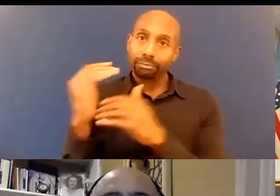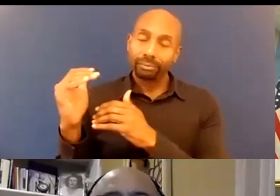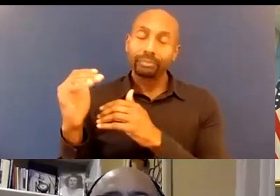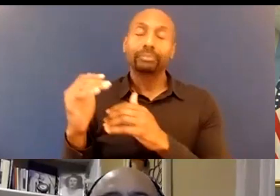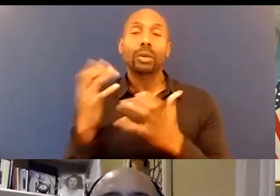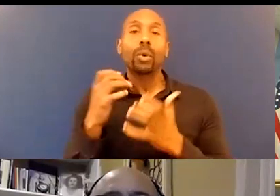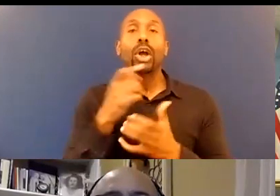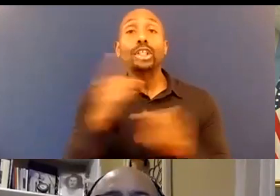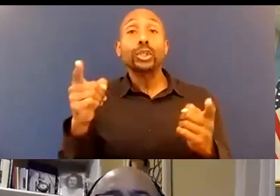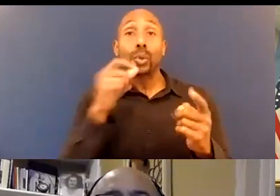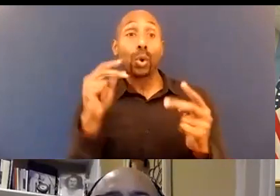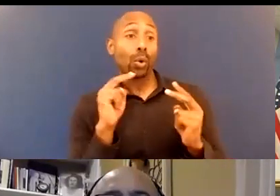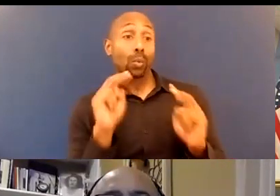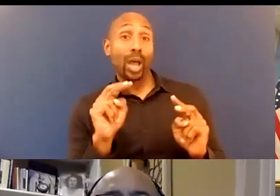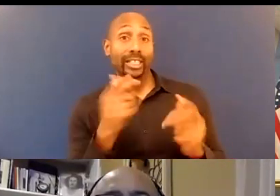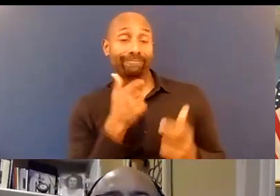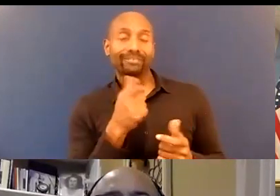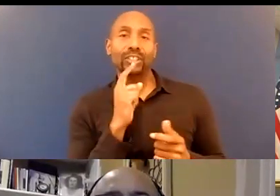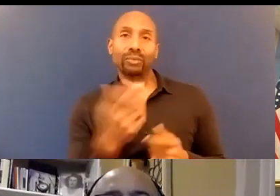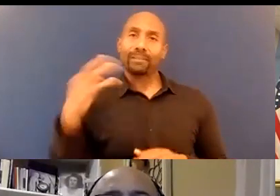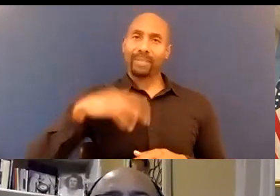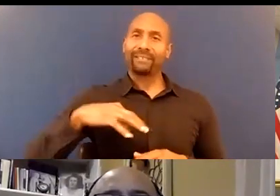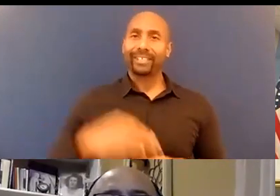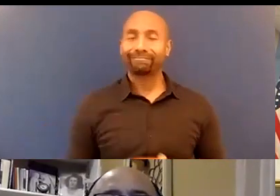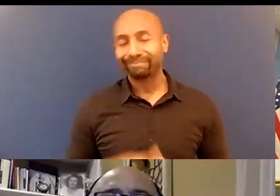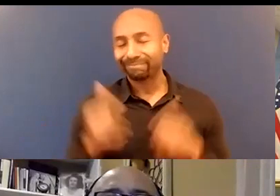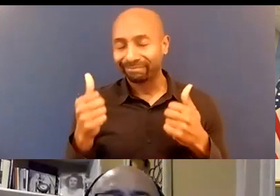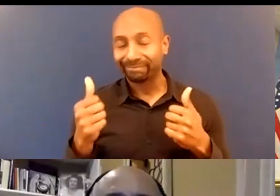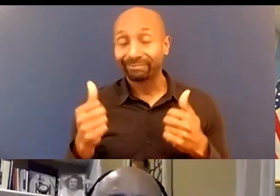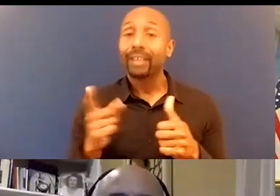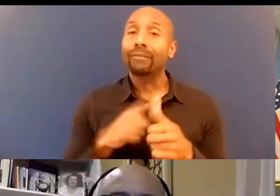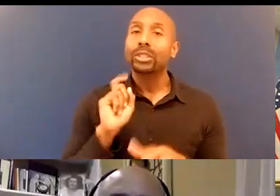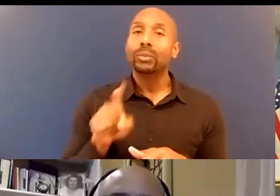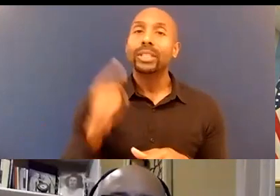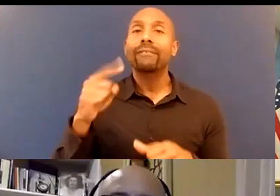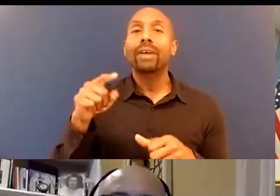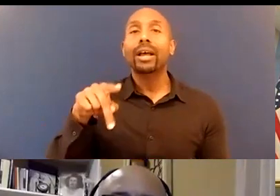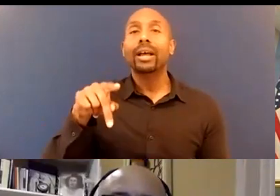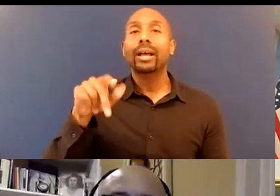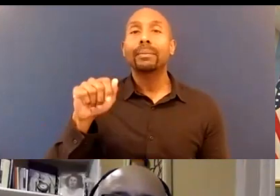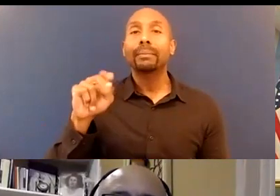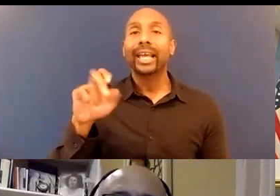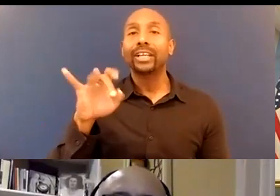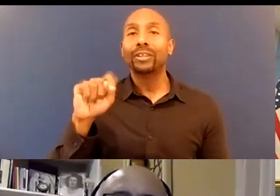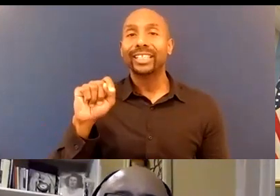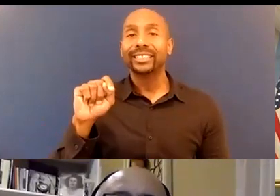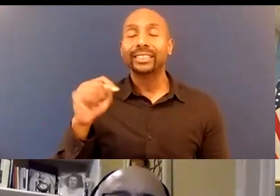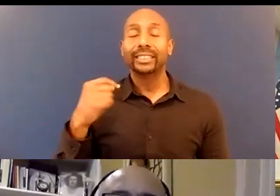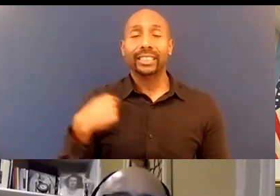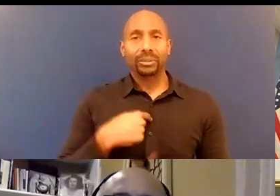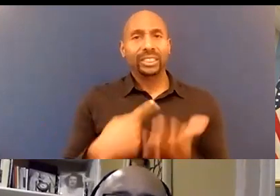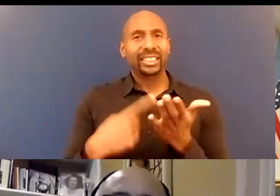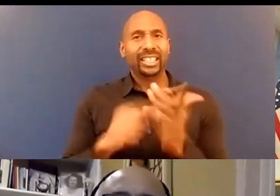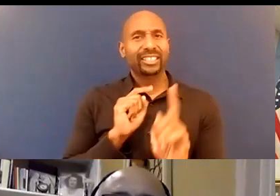away with here. So my first question for our panelists is, as we're talking about bias, can